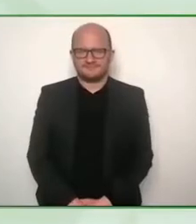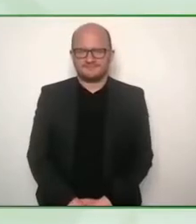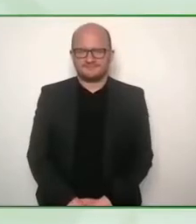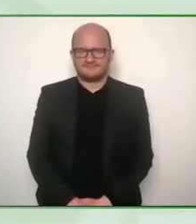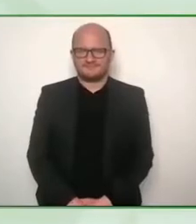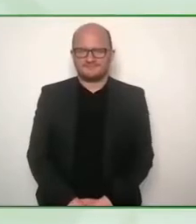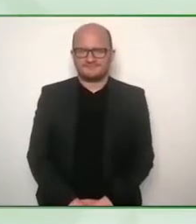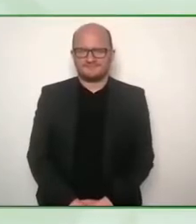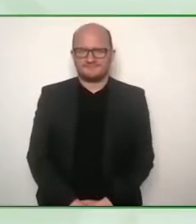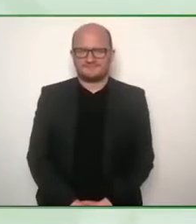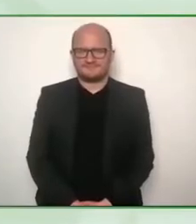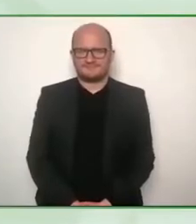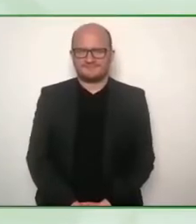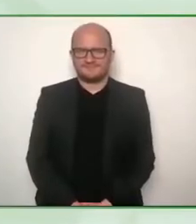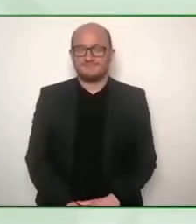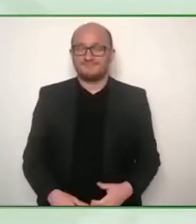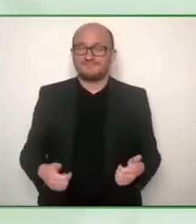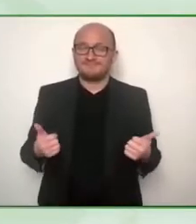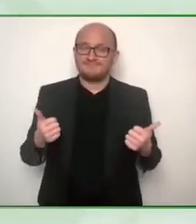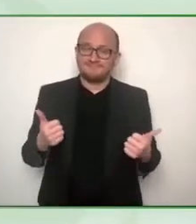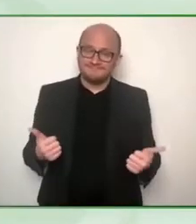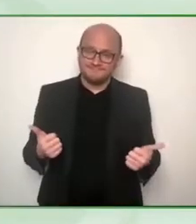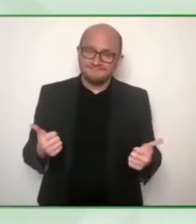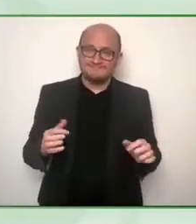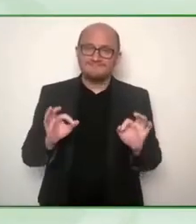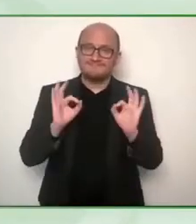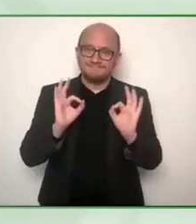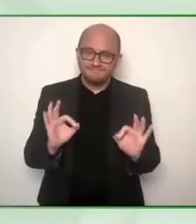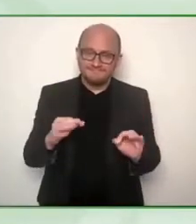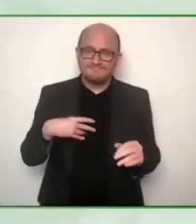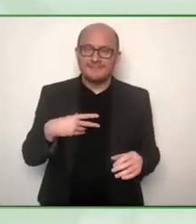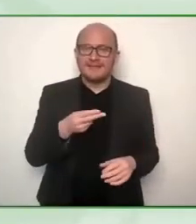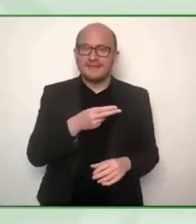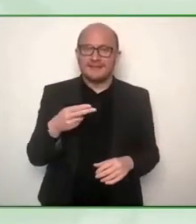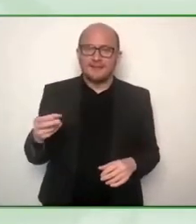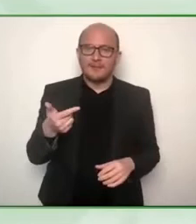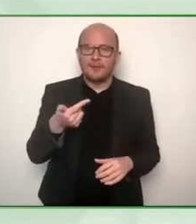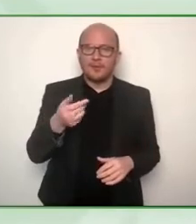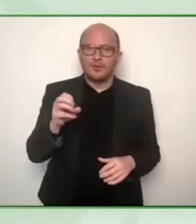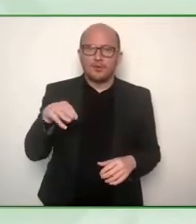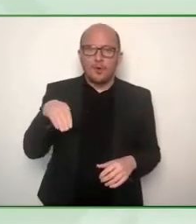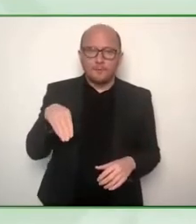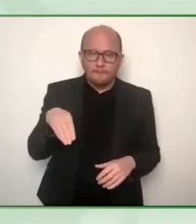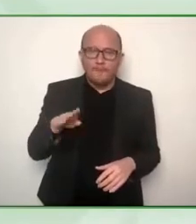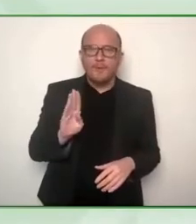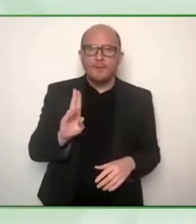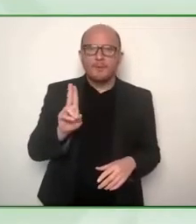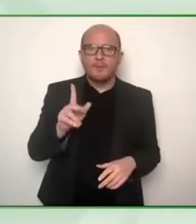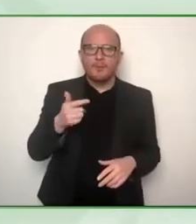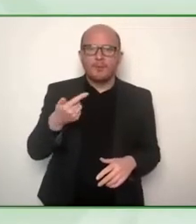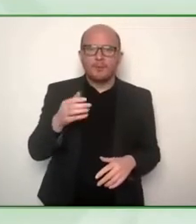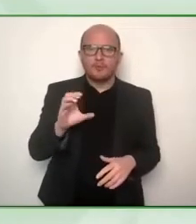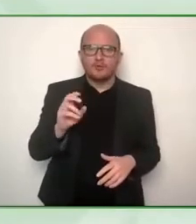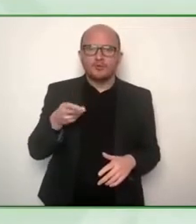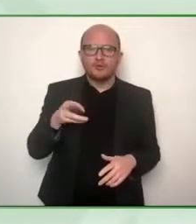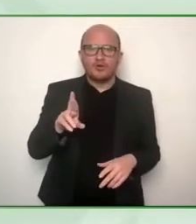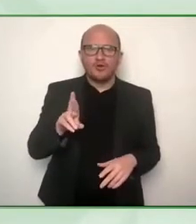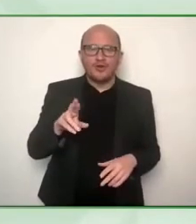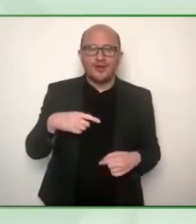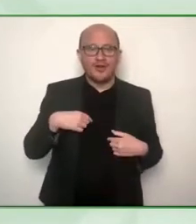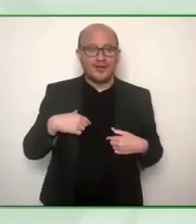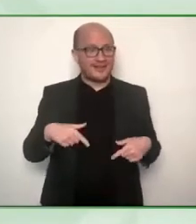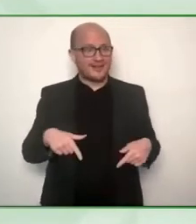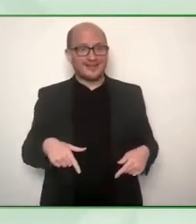Good afternoon, I'm Tom Butcher and I'm here this afternoon physically with Jennifer